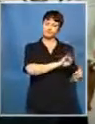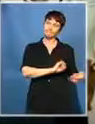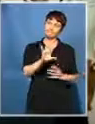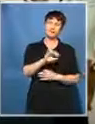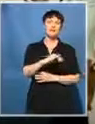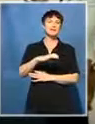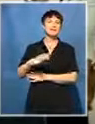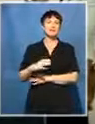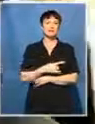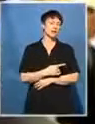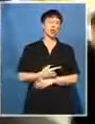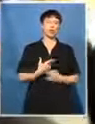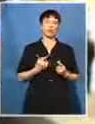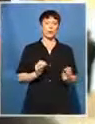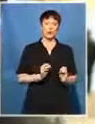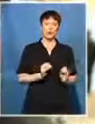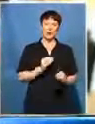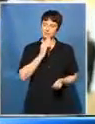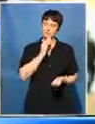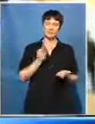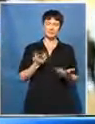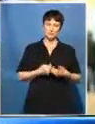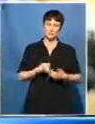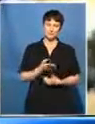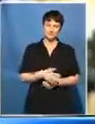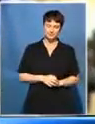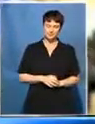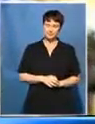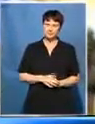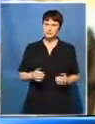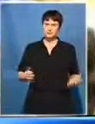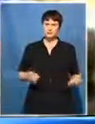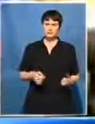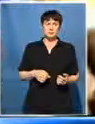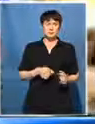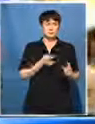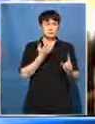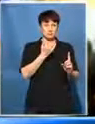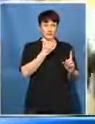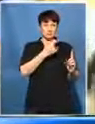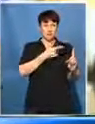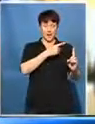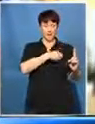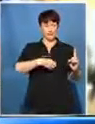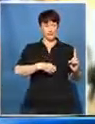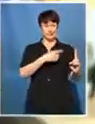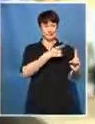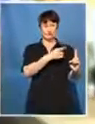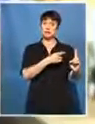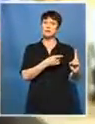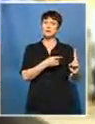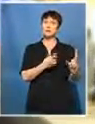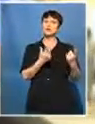anti-ICC sentiment. The denial of justice for the victims of these crimes is what is